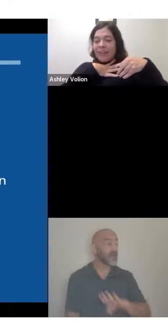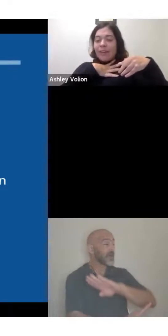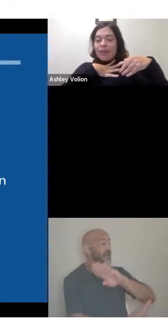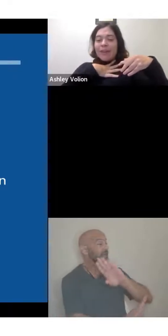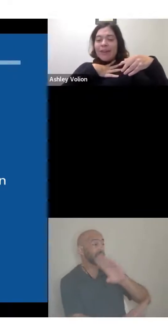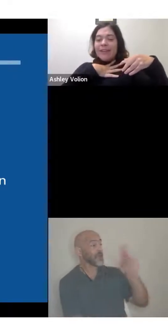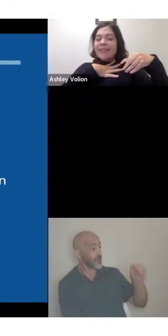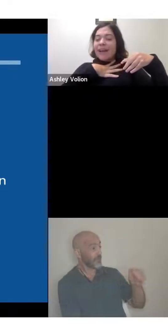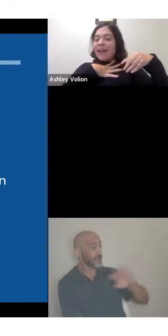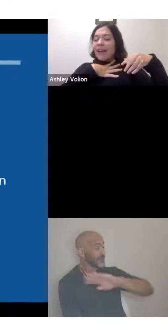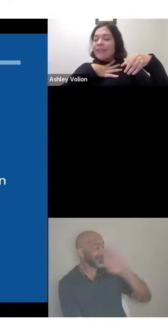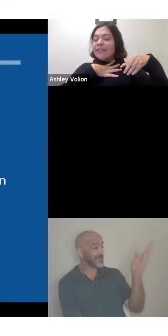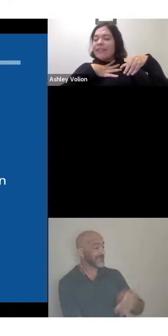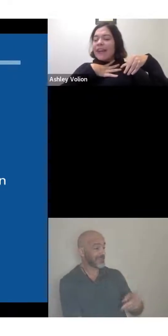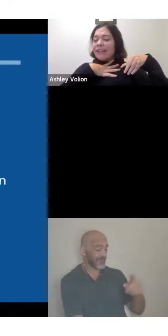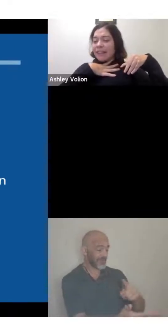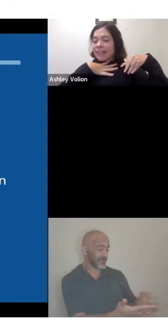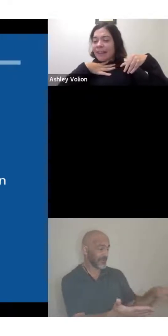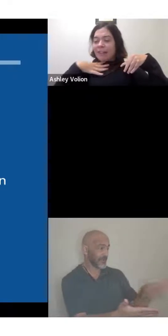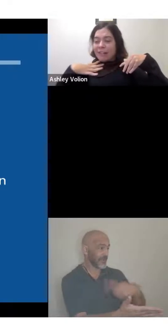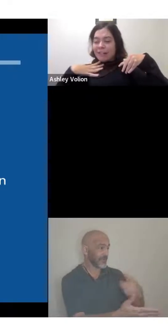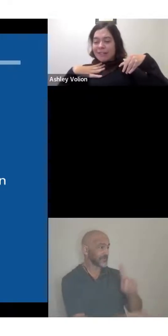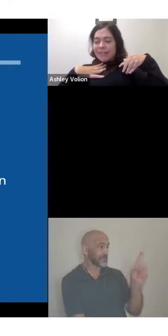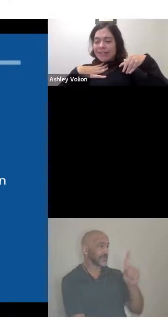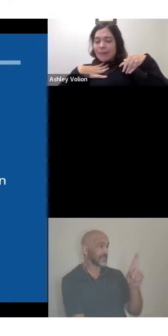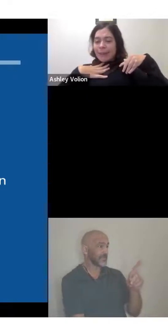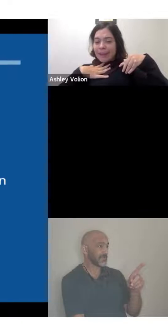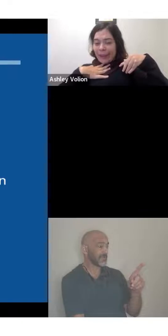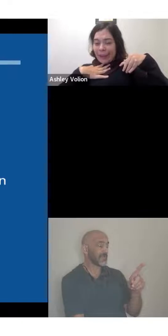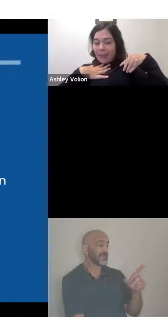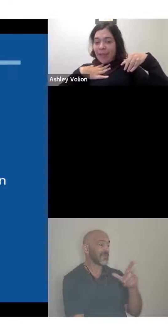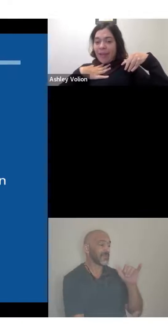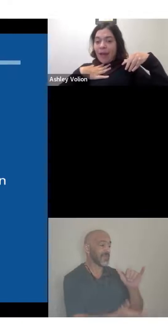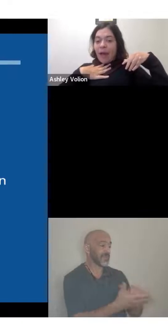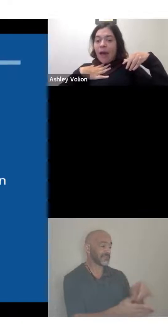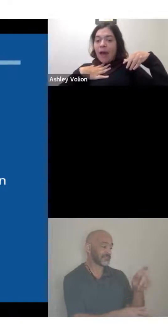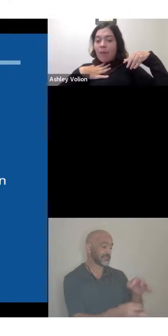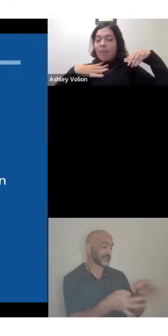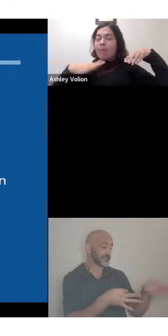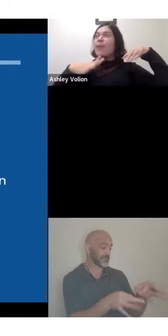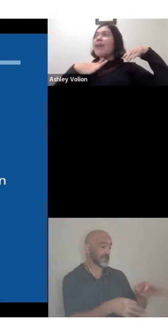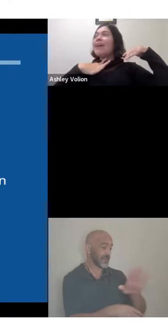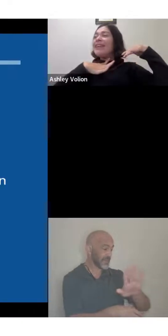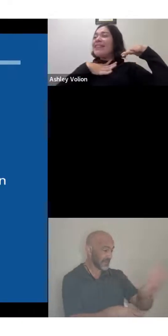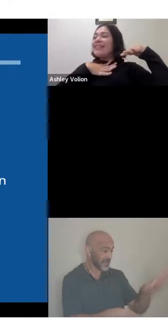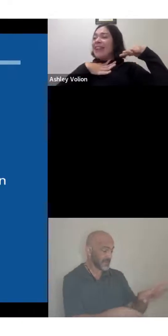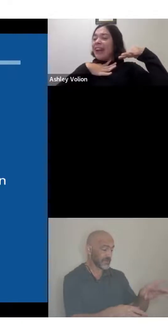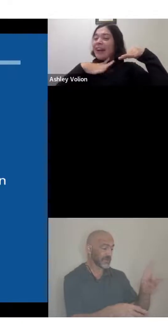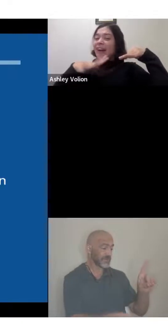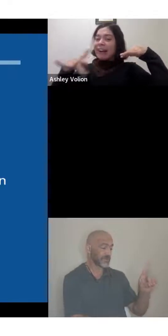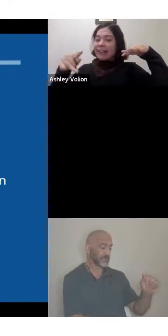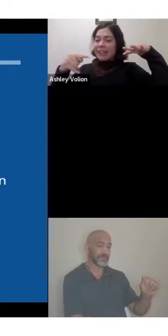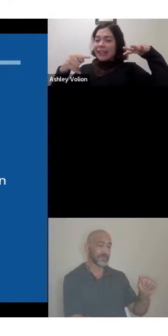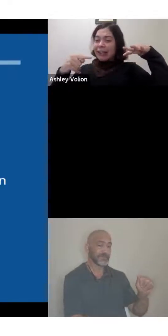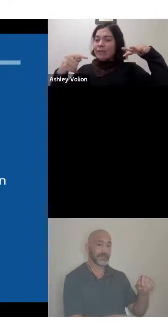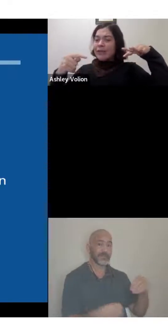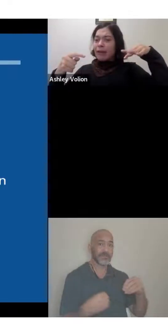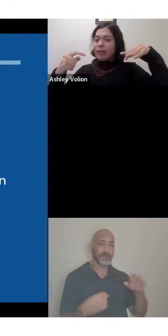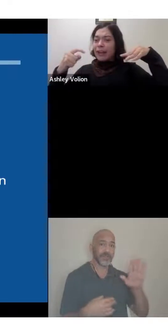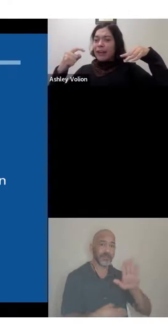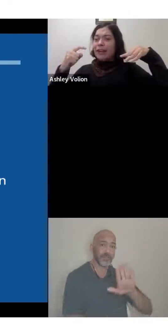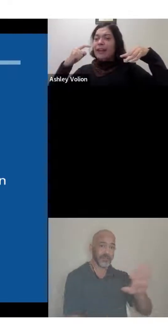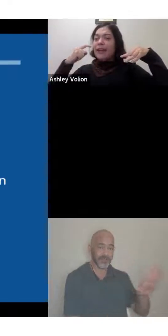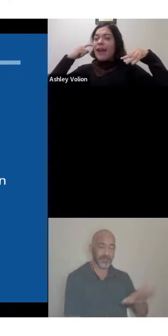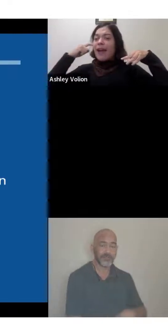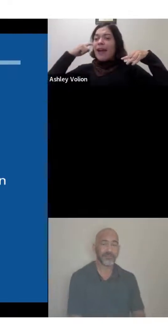who is discussing their own disability. Um, because there are terms